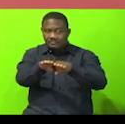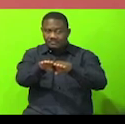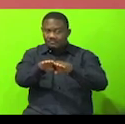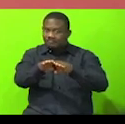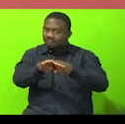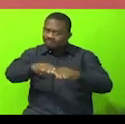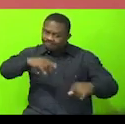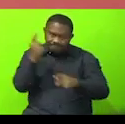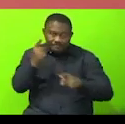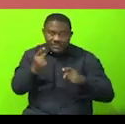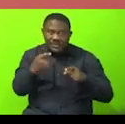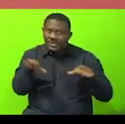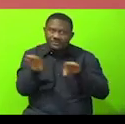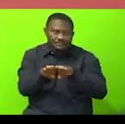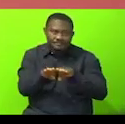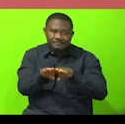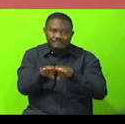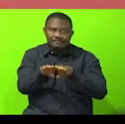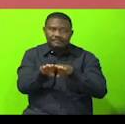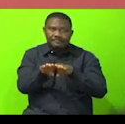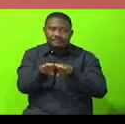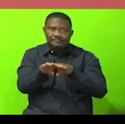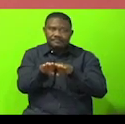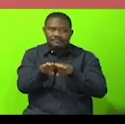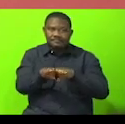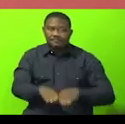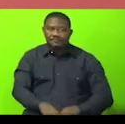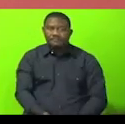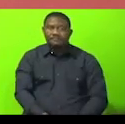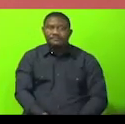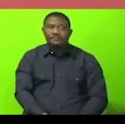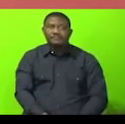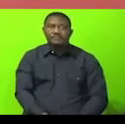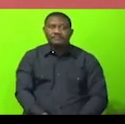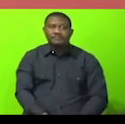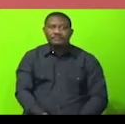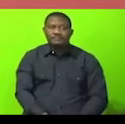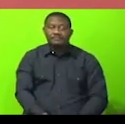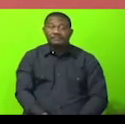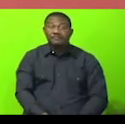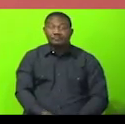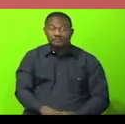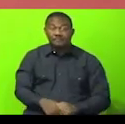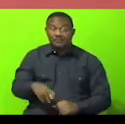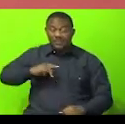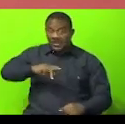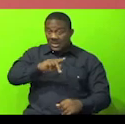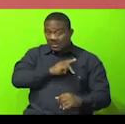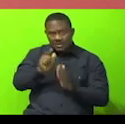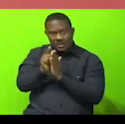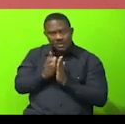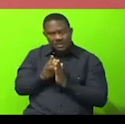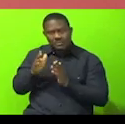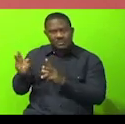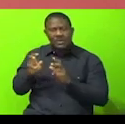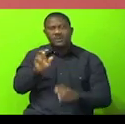want to quote Standing Order 59.1.